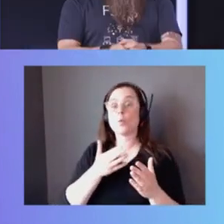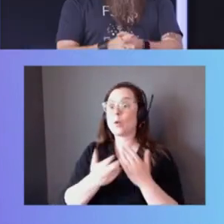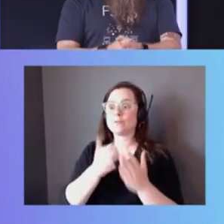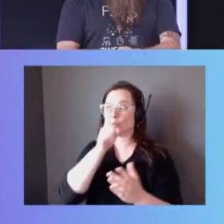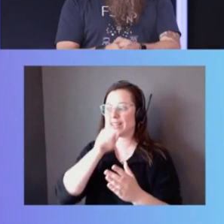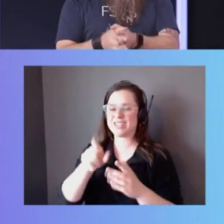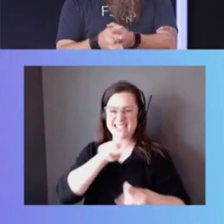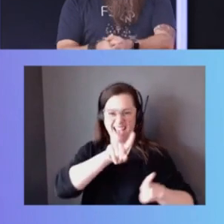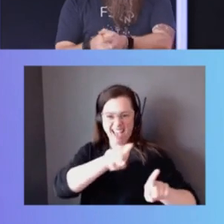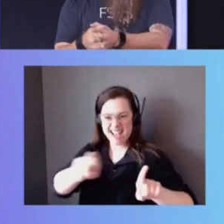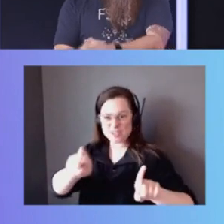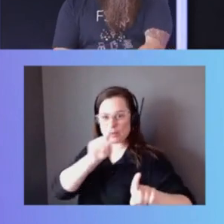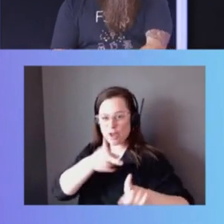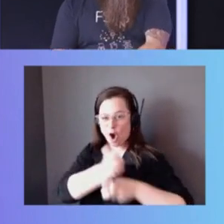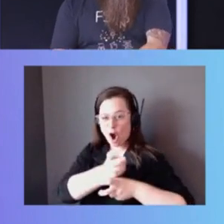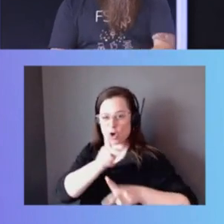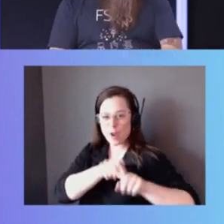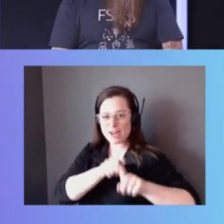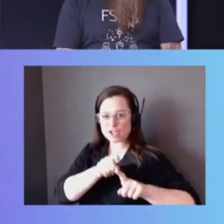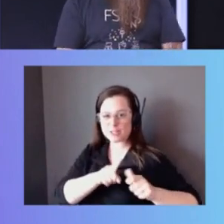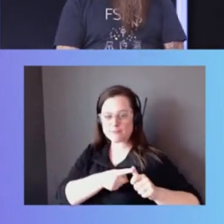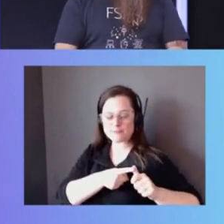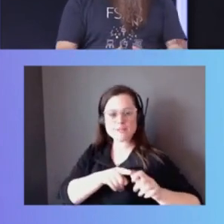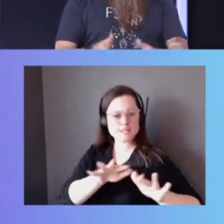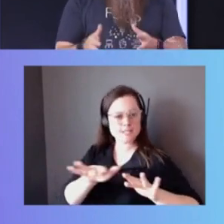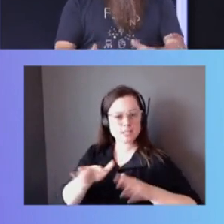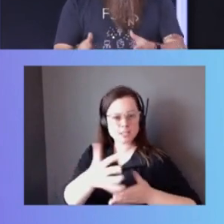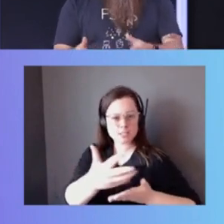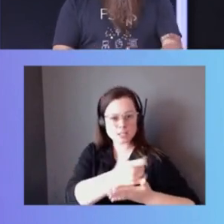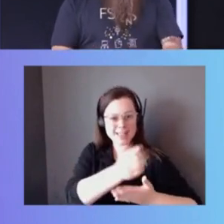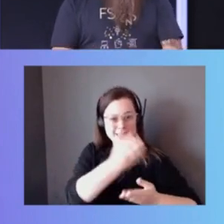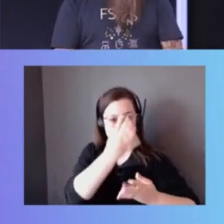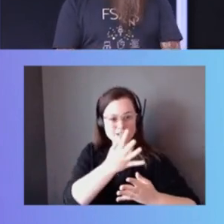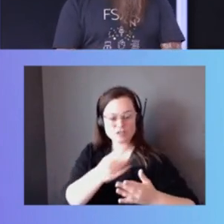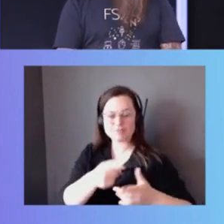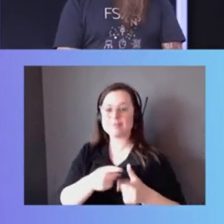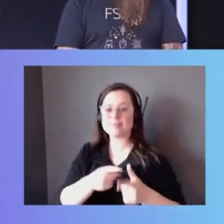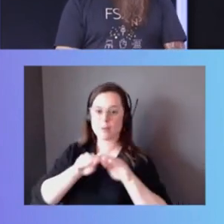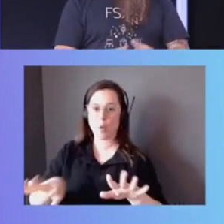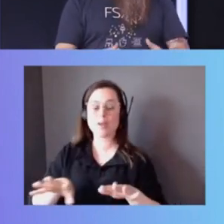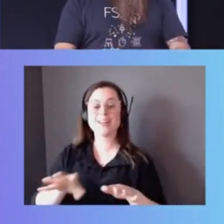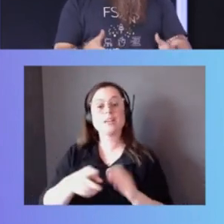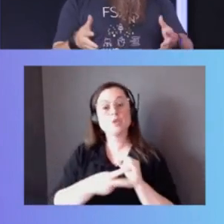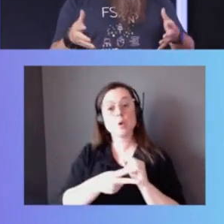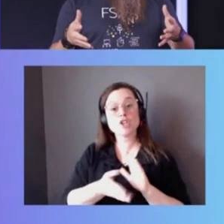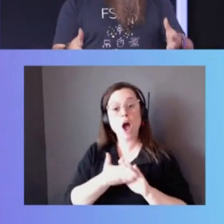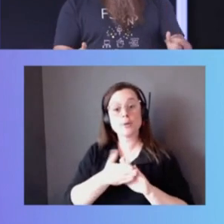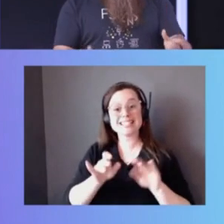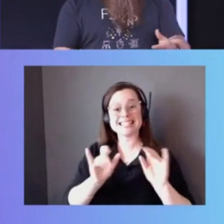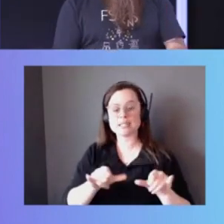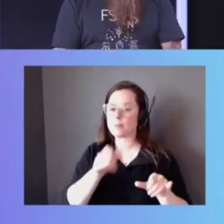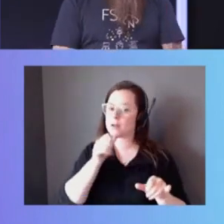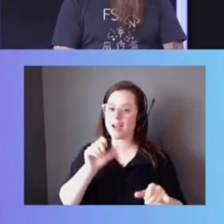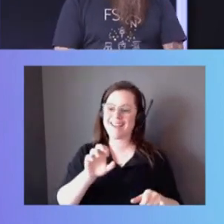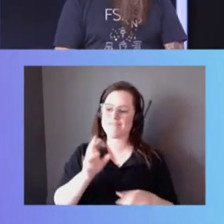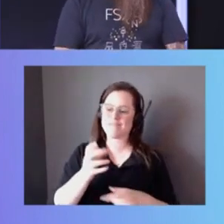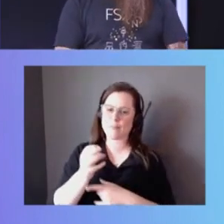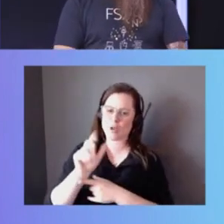all the hard questions before you deploy it. Yeah. It is a storage operating system. It's not an ephemeral workload.